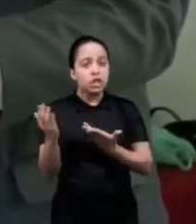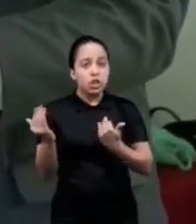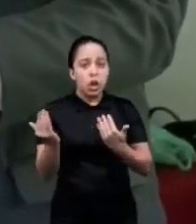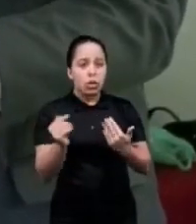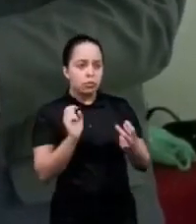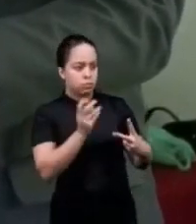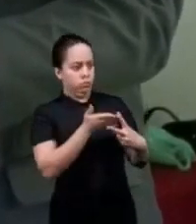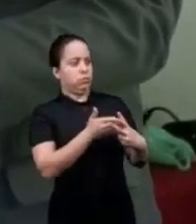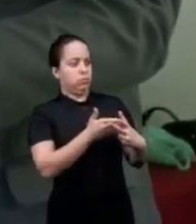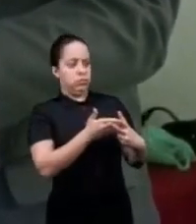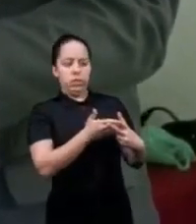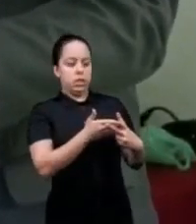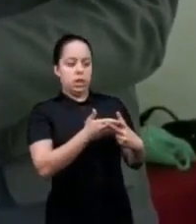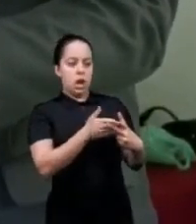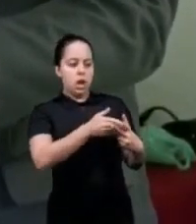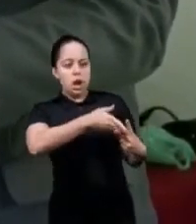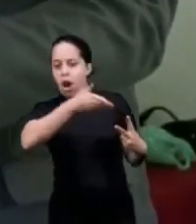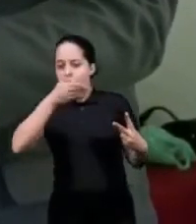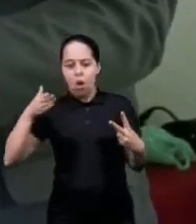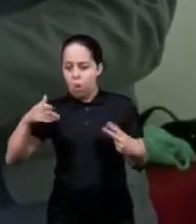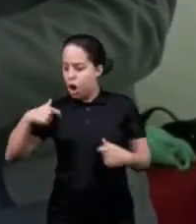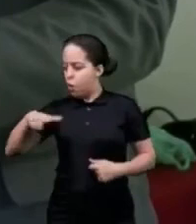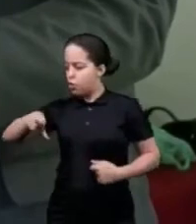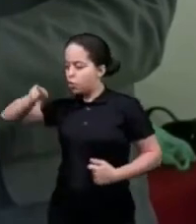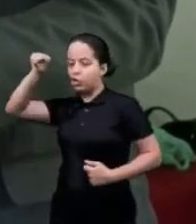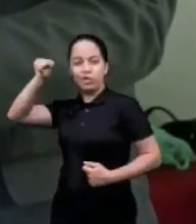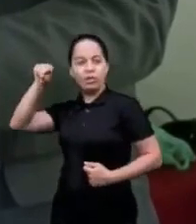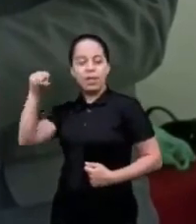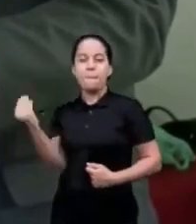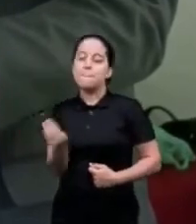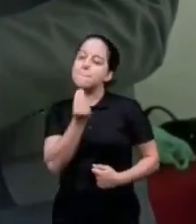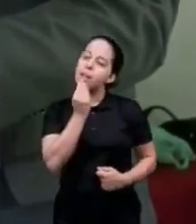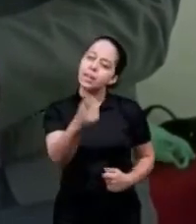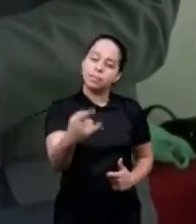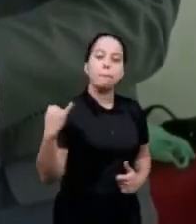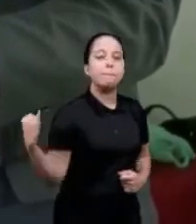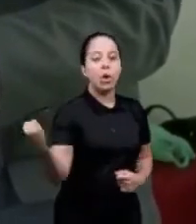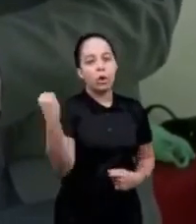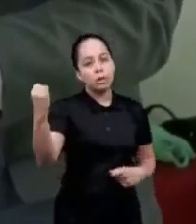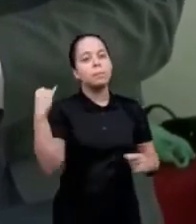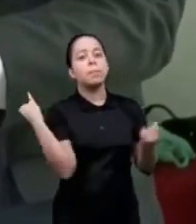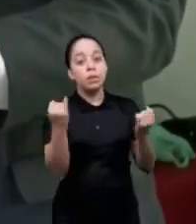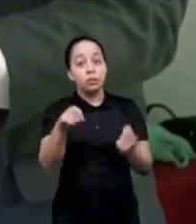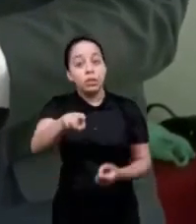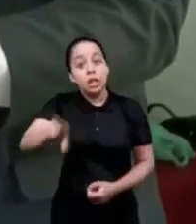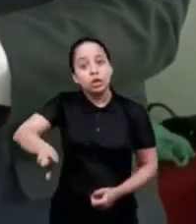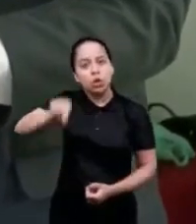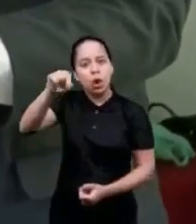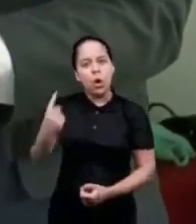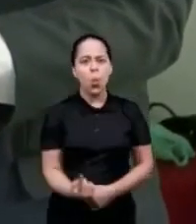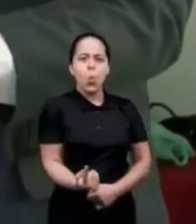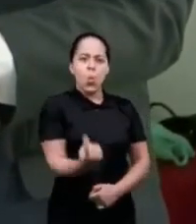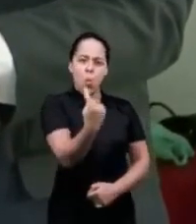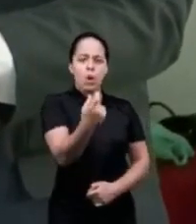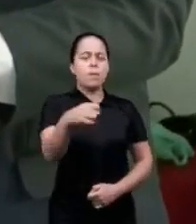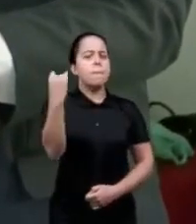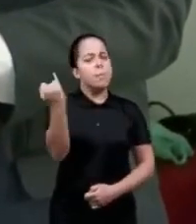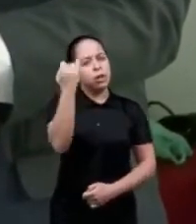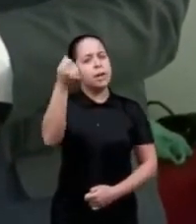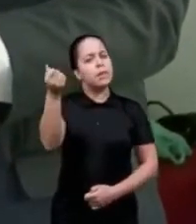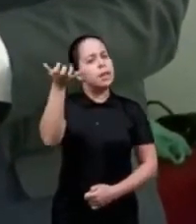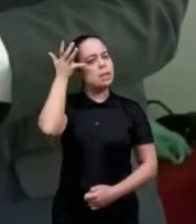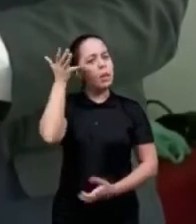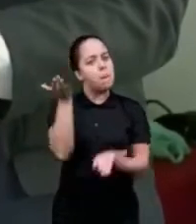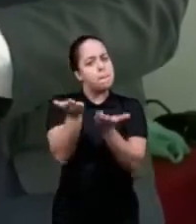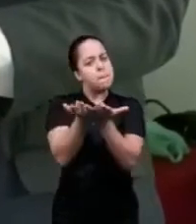they were called to the ministry and this is what's important you need to be defined with the word with the revelation in your